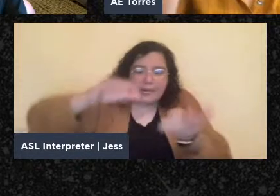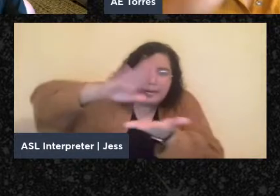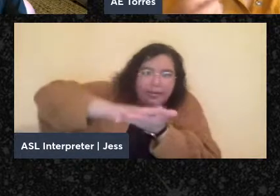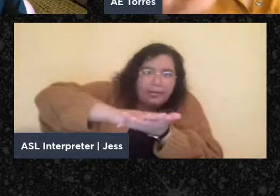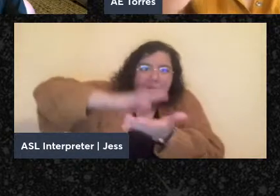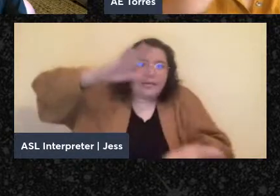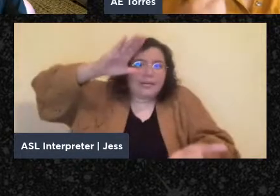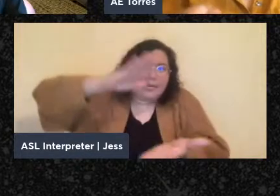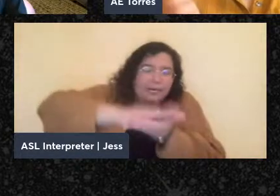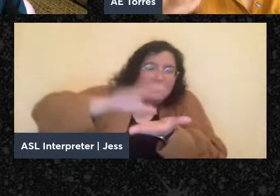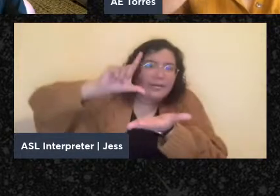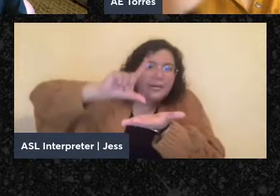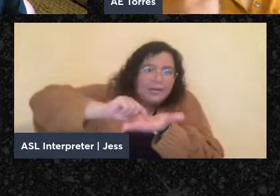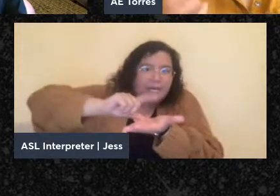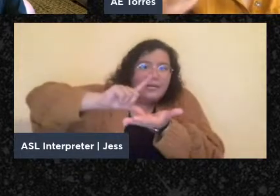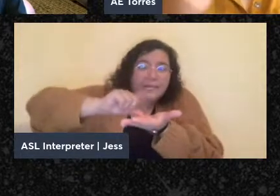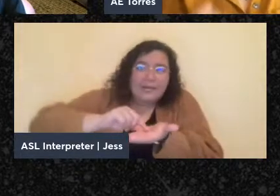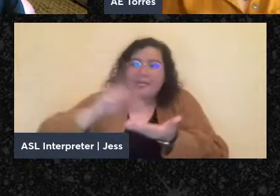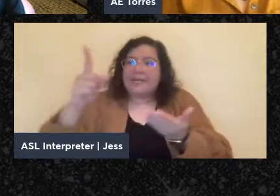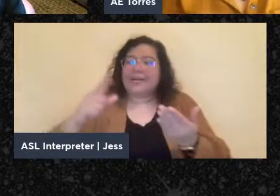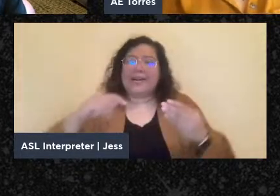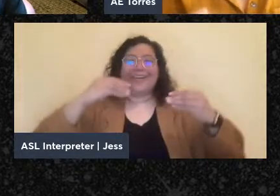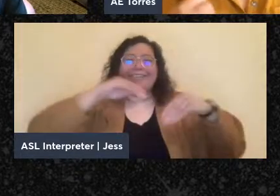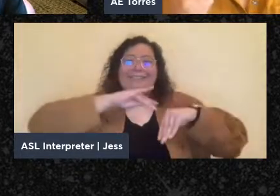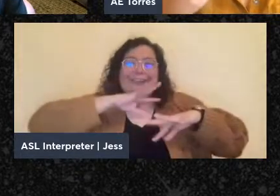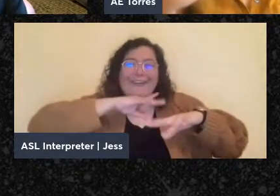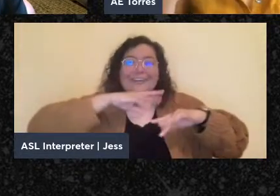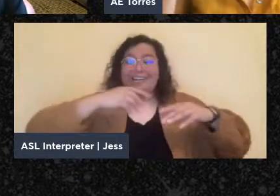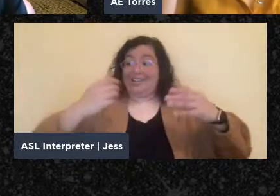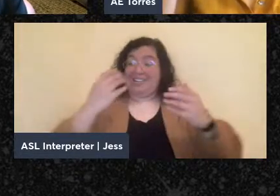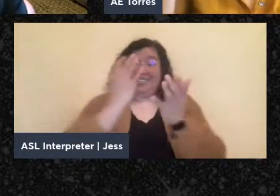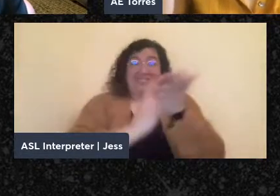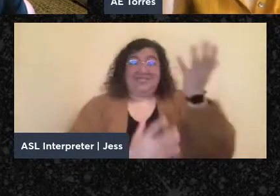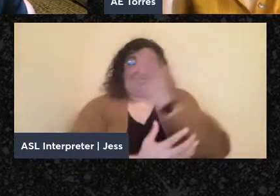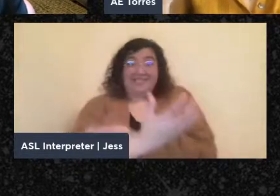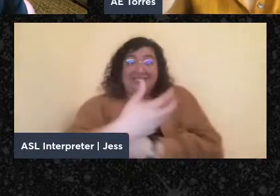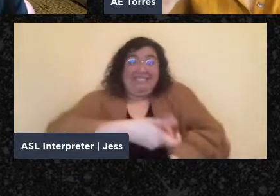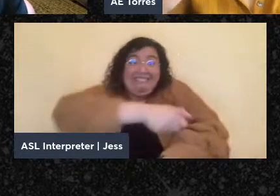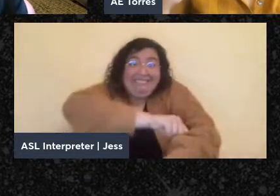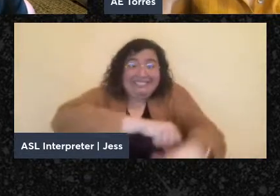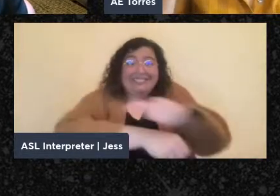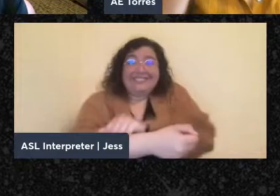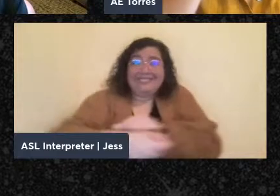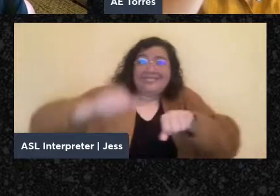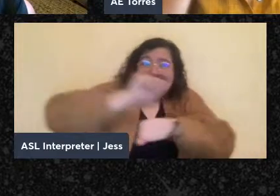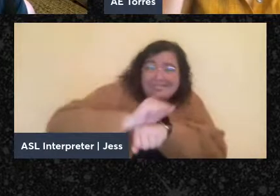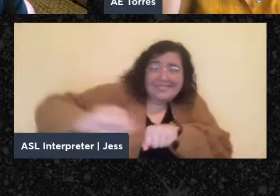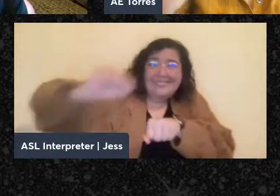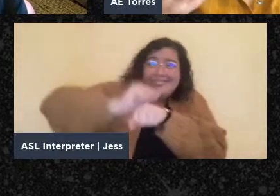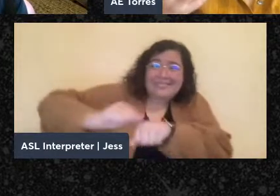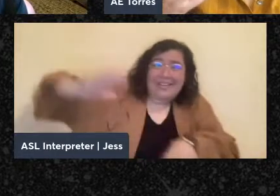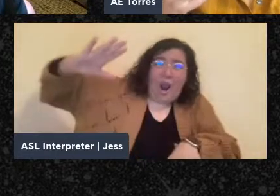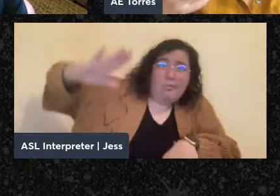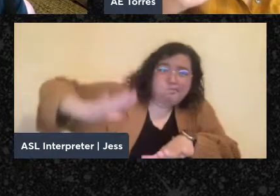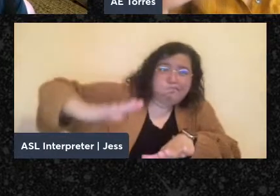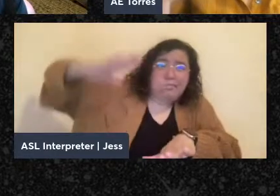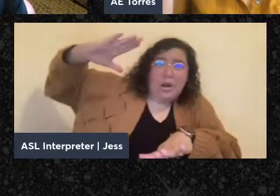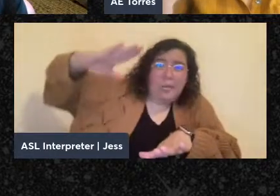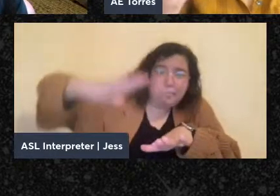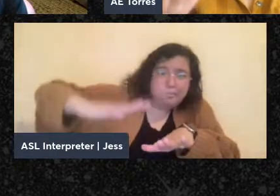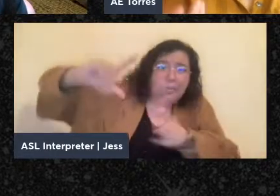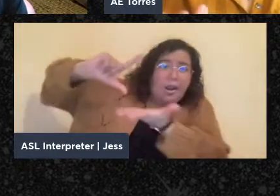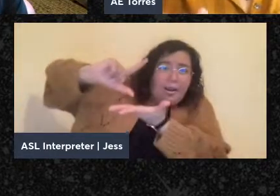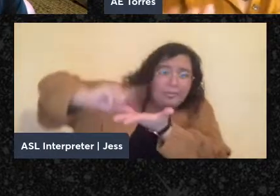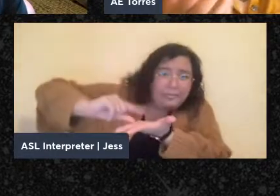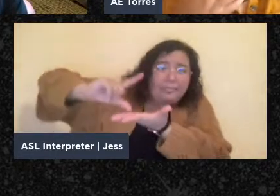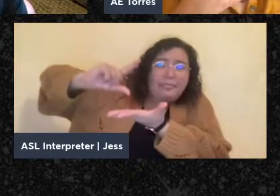right, of the dust and the ink and the toll on the body, we can see even more how heightened this insistence